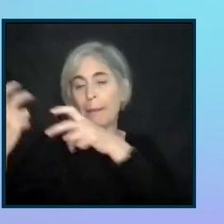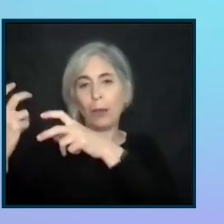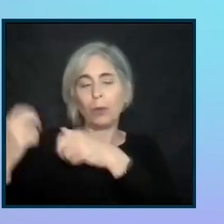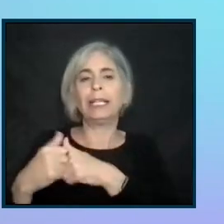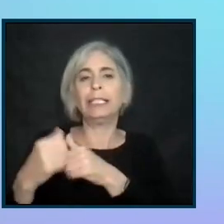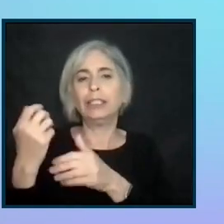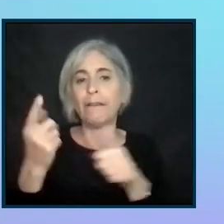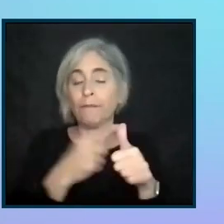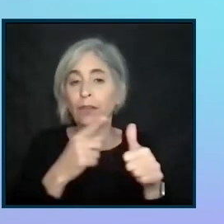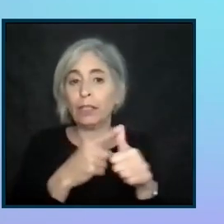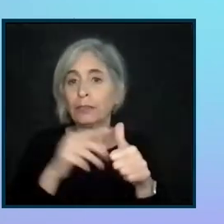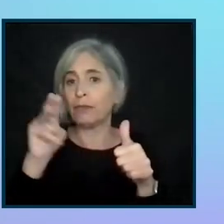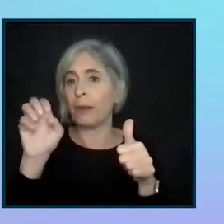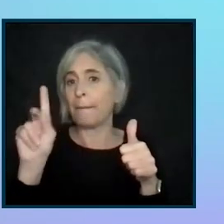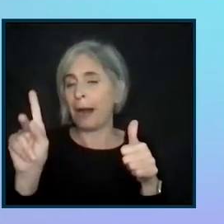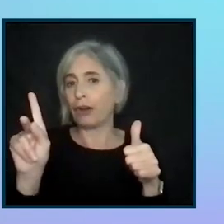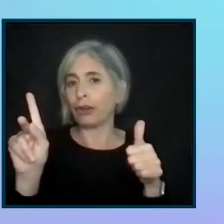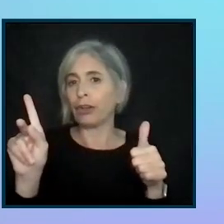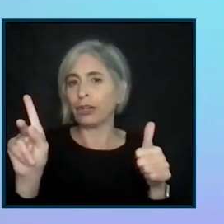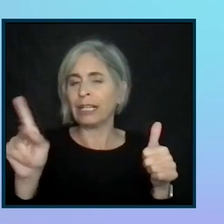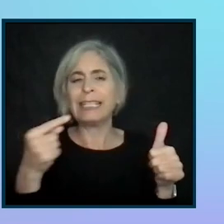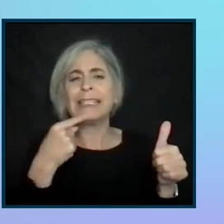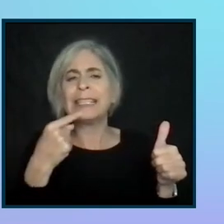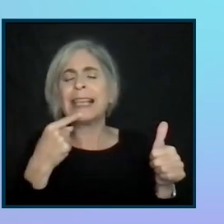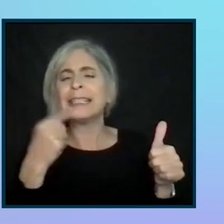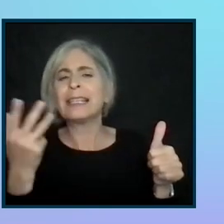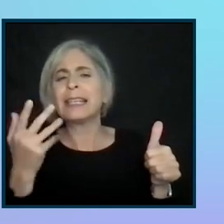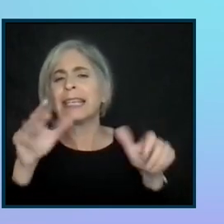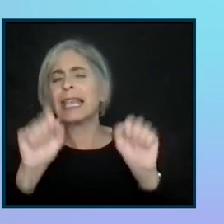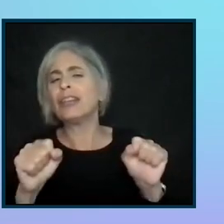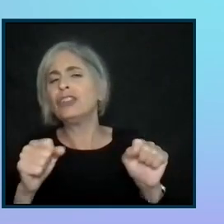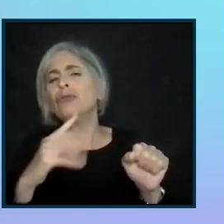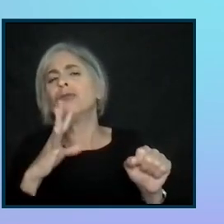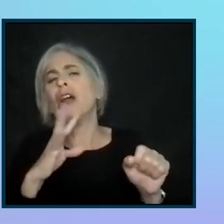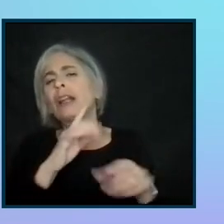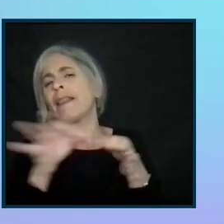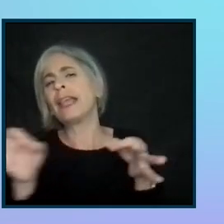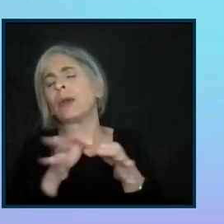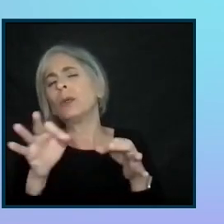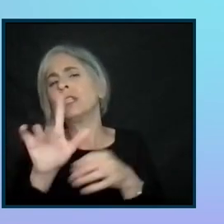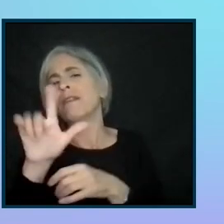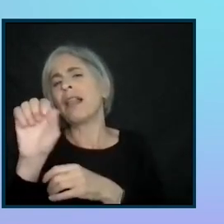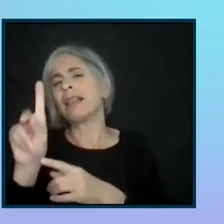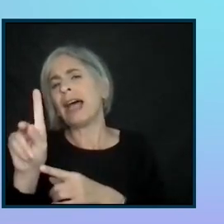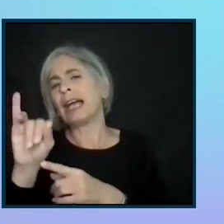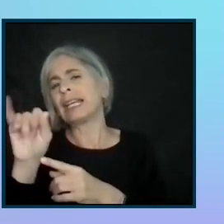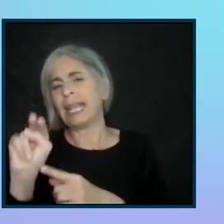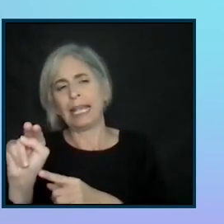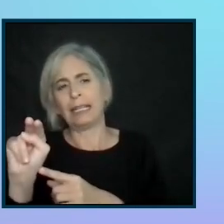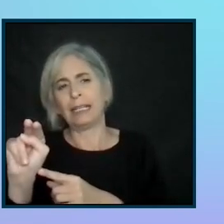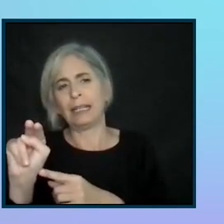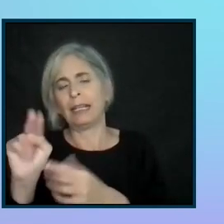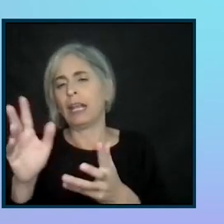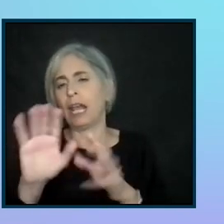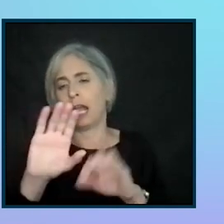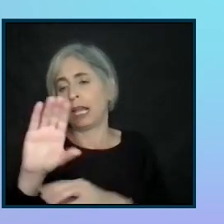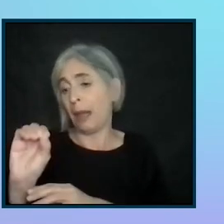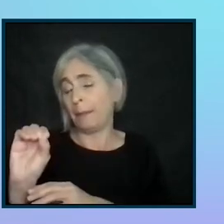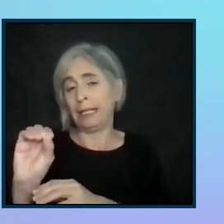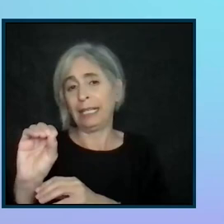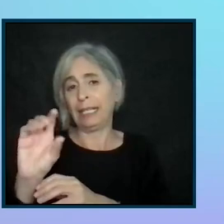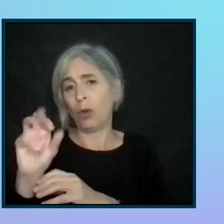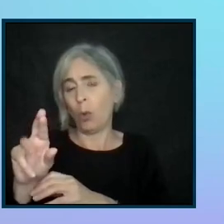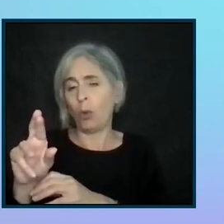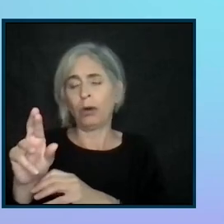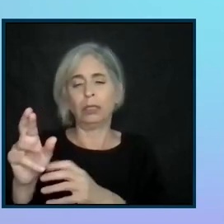So first one is from Mark. He says, can you speak to the language of lock-in, where a company or organization is tightly